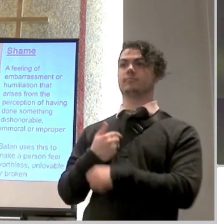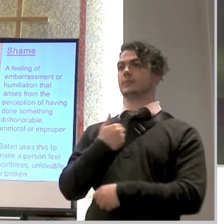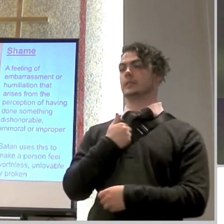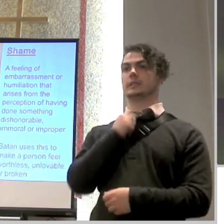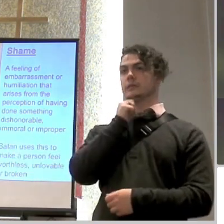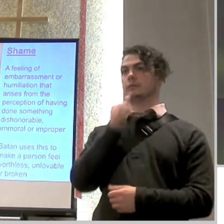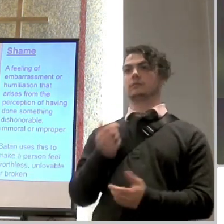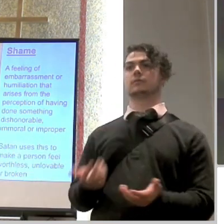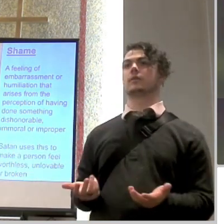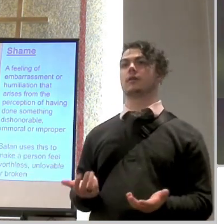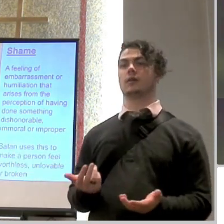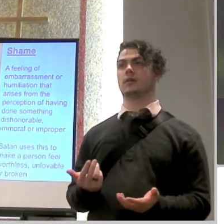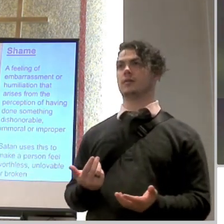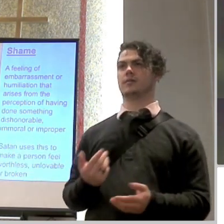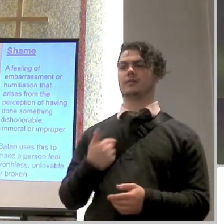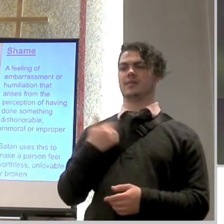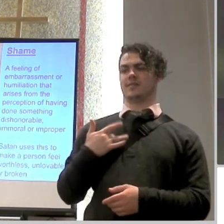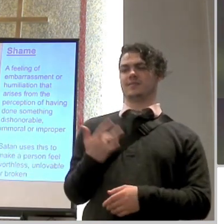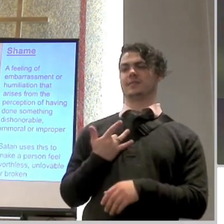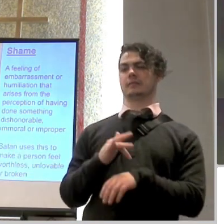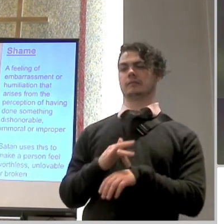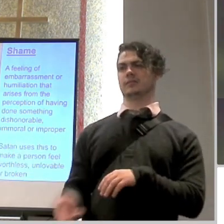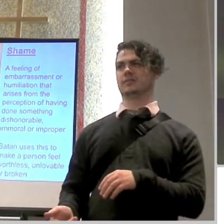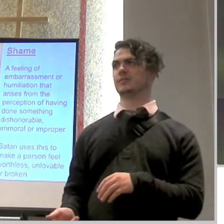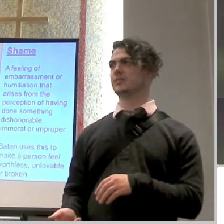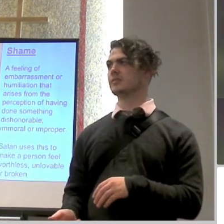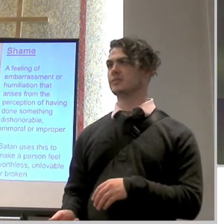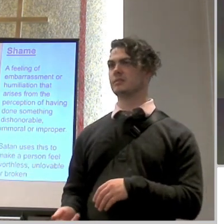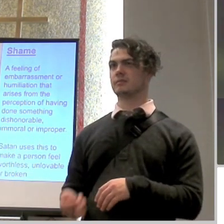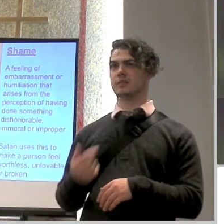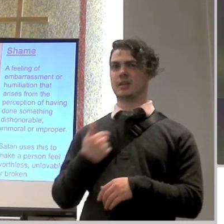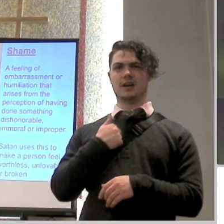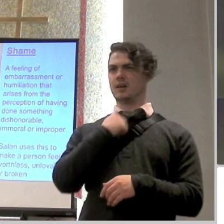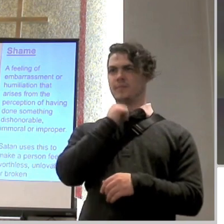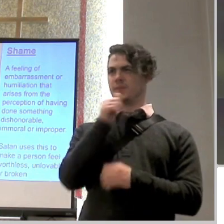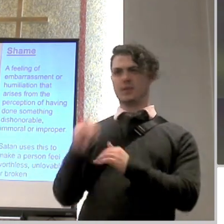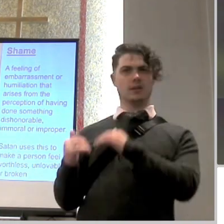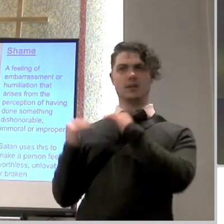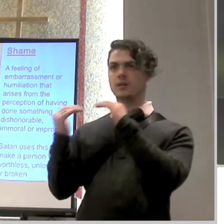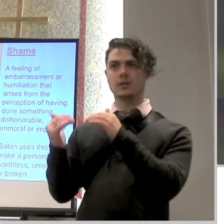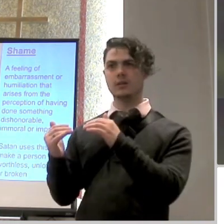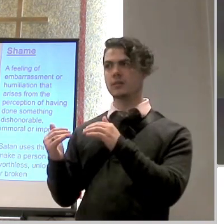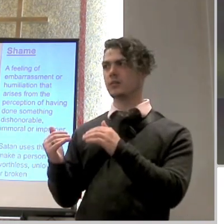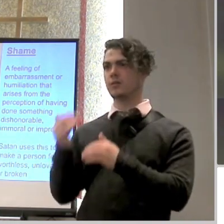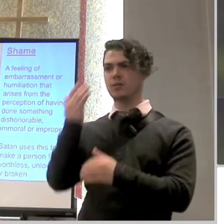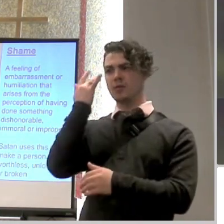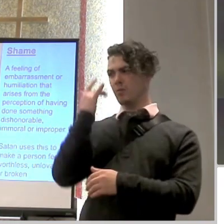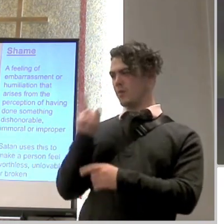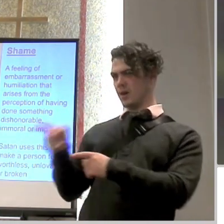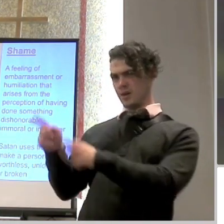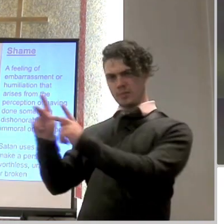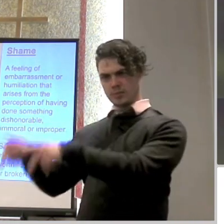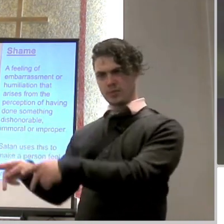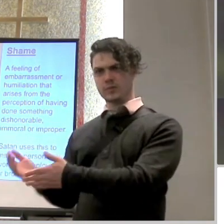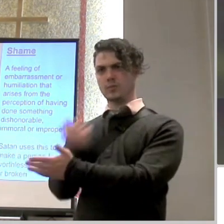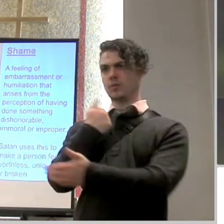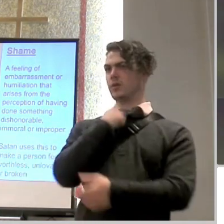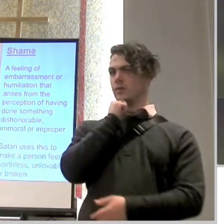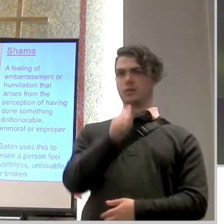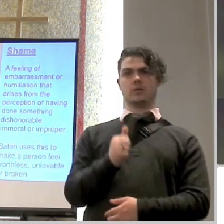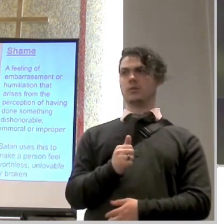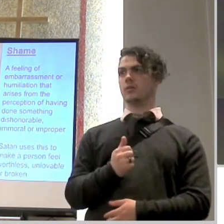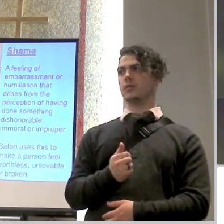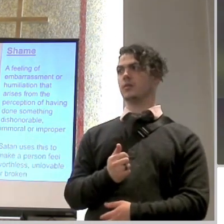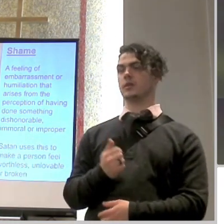identify and now i'm wondering am i good enough what was better about that person why didn't i get the job did i say the right thing